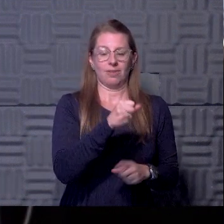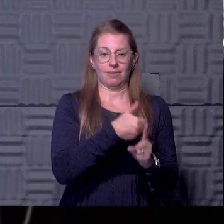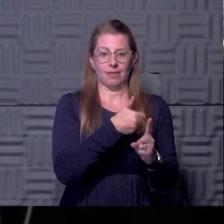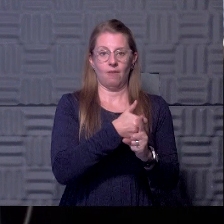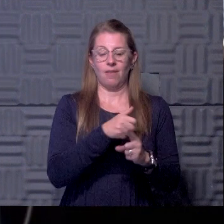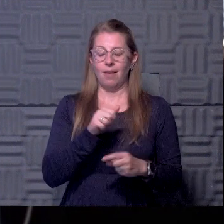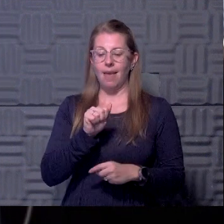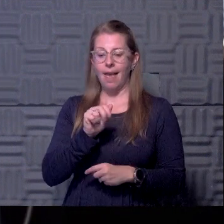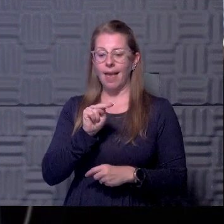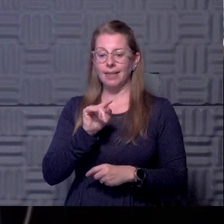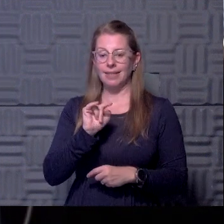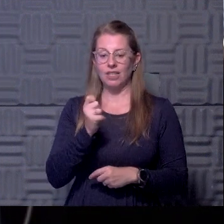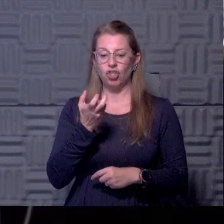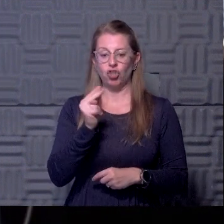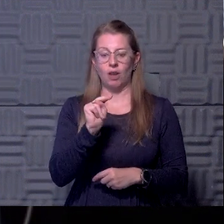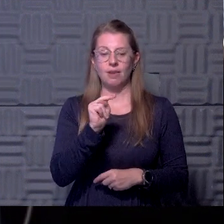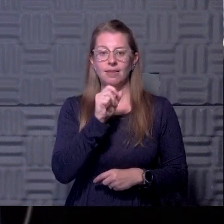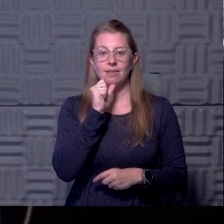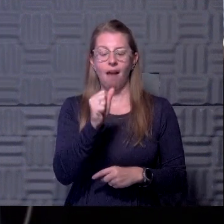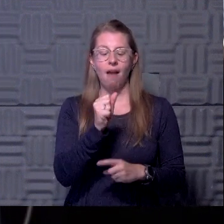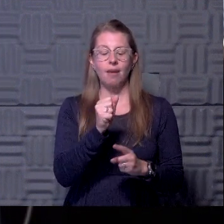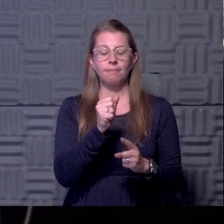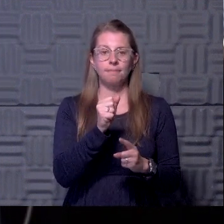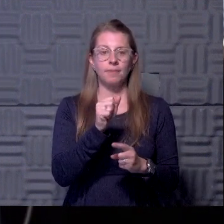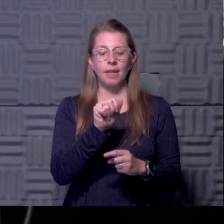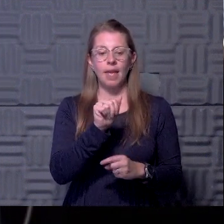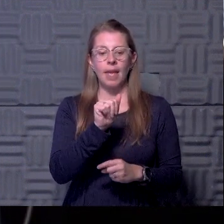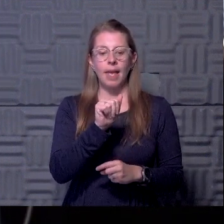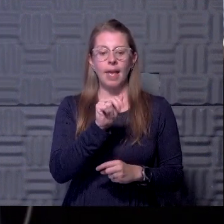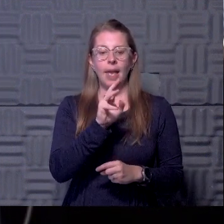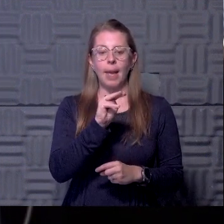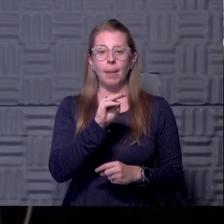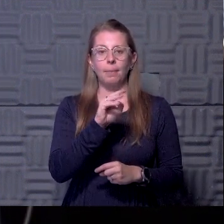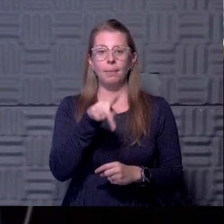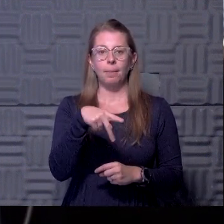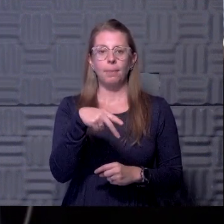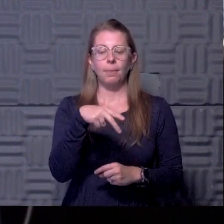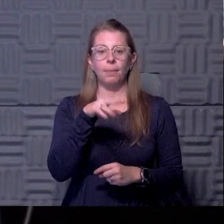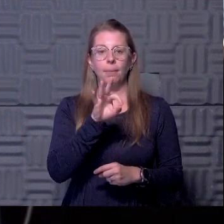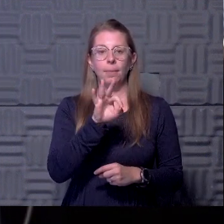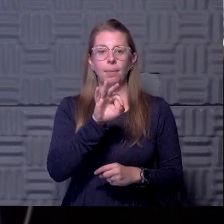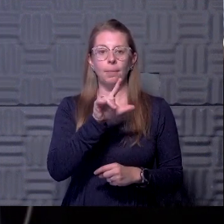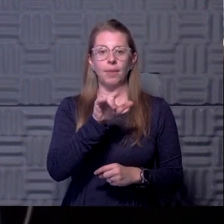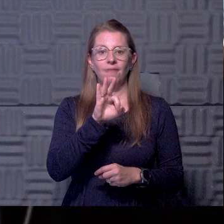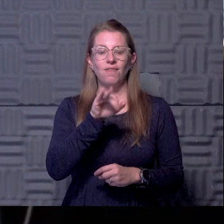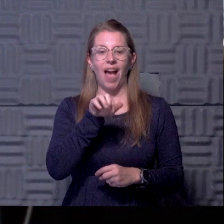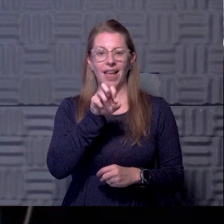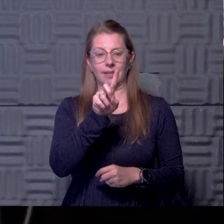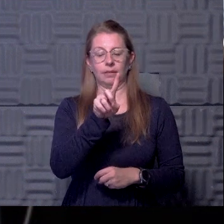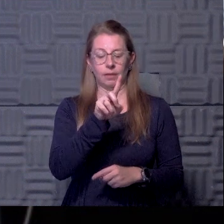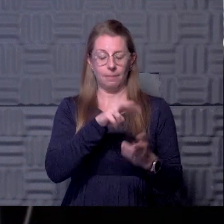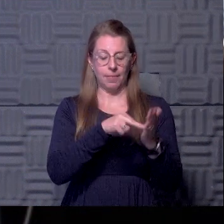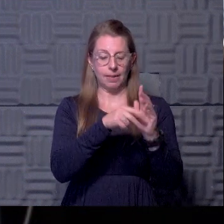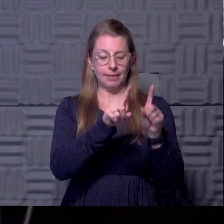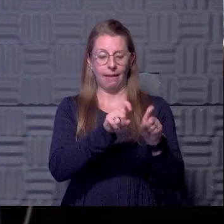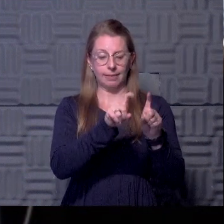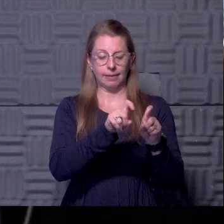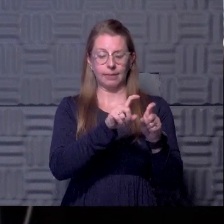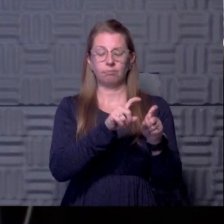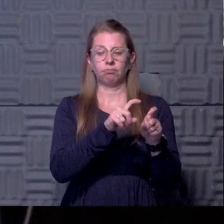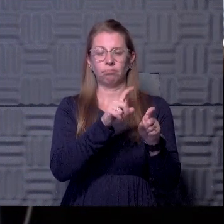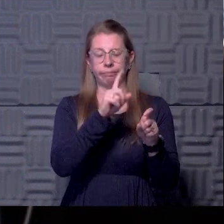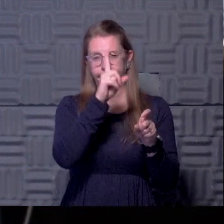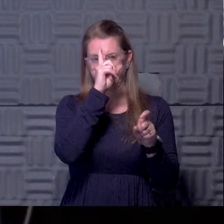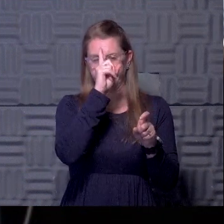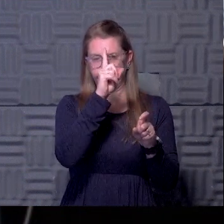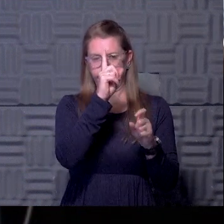is not amplified. So with, with, uh, DNA based testing, when you do the testing, you're sort of, think of